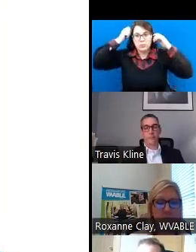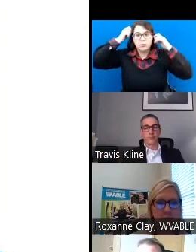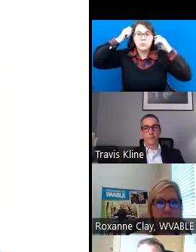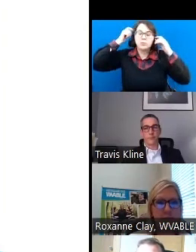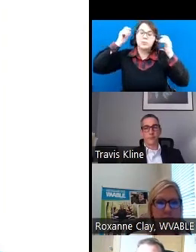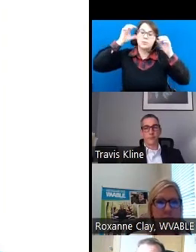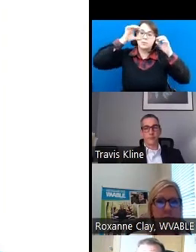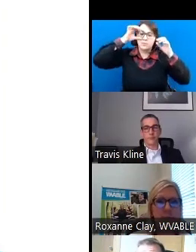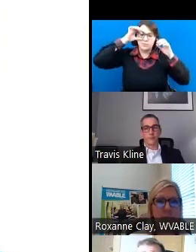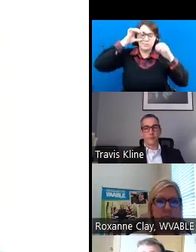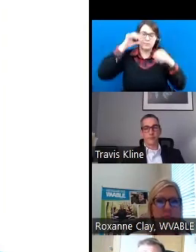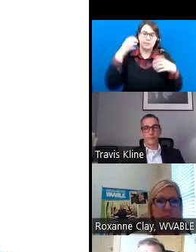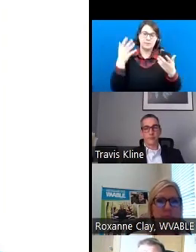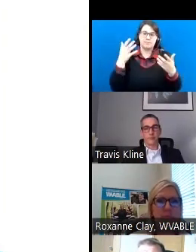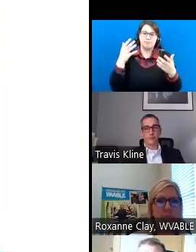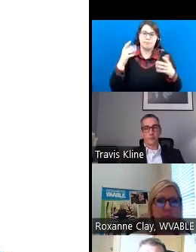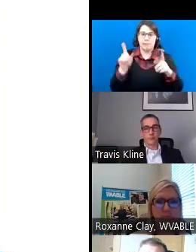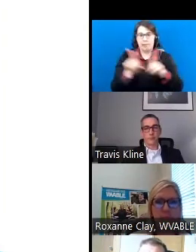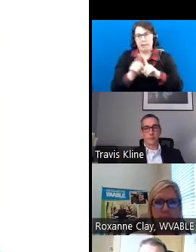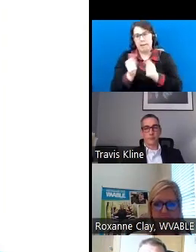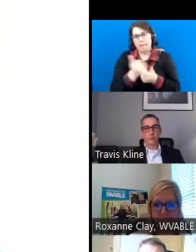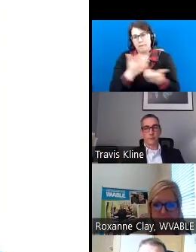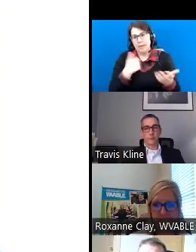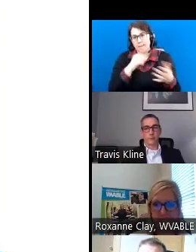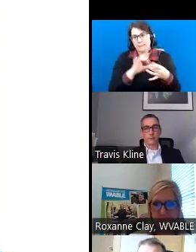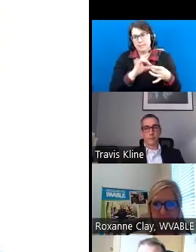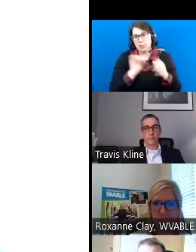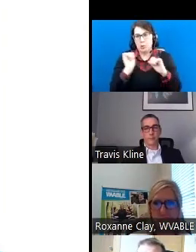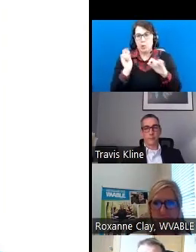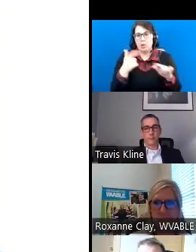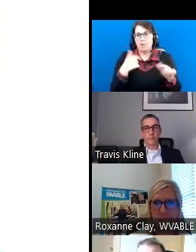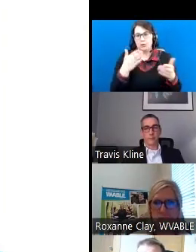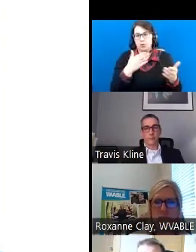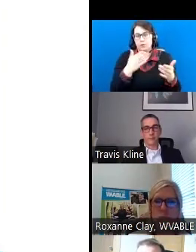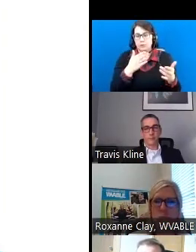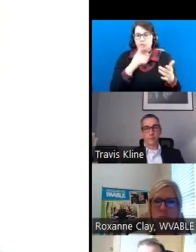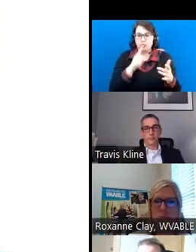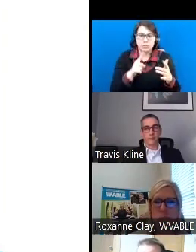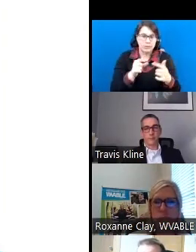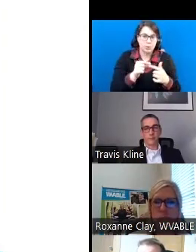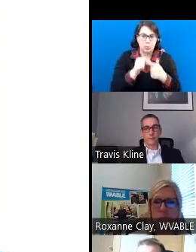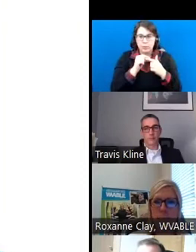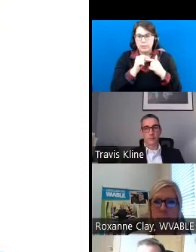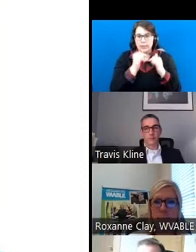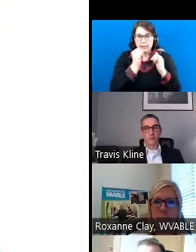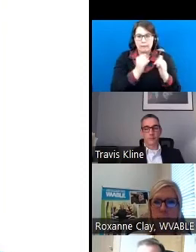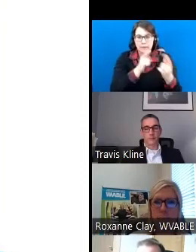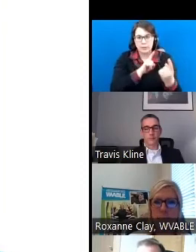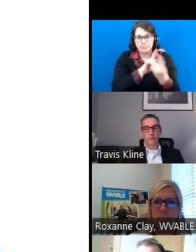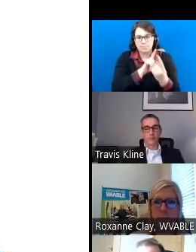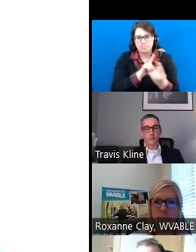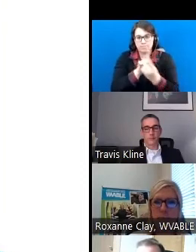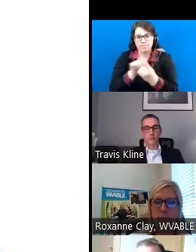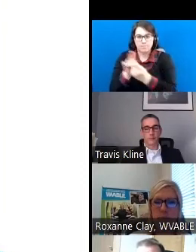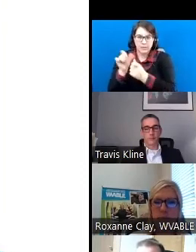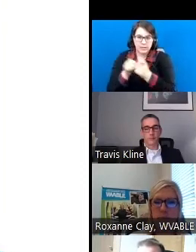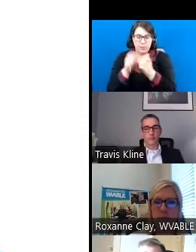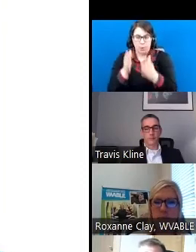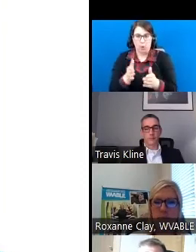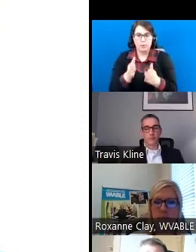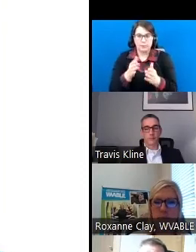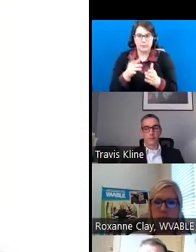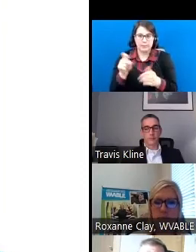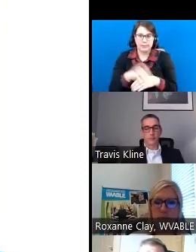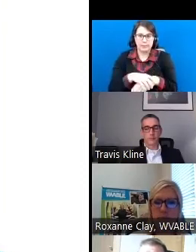So just like everything I mentioned, all of our services are very unique and individualized to each person's needs.